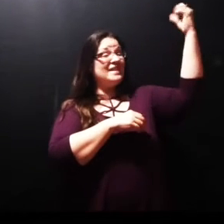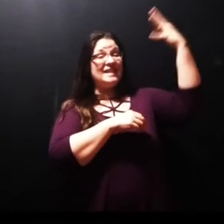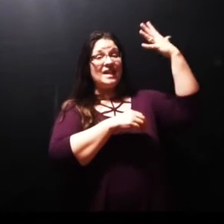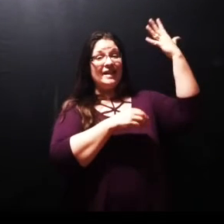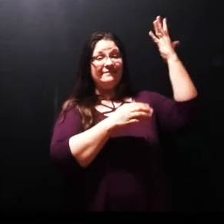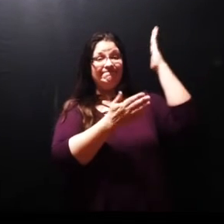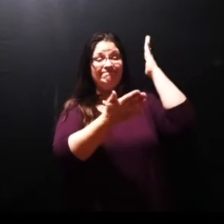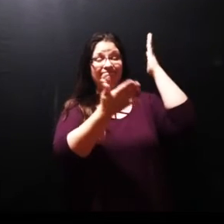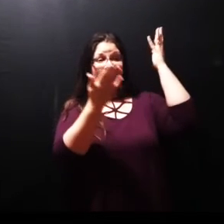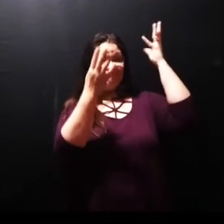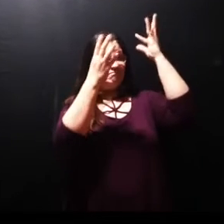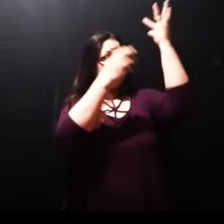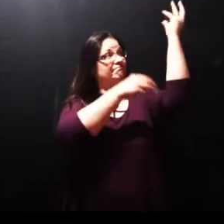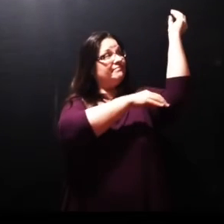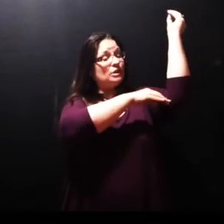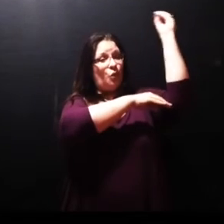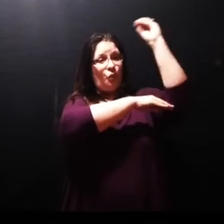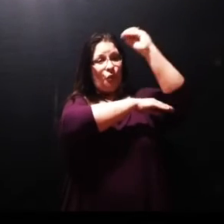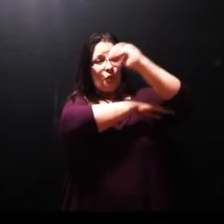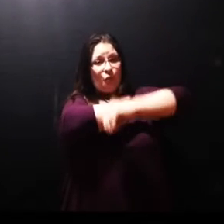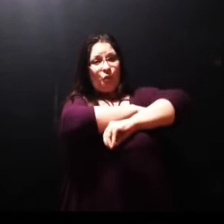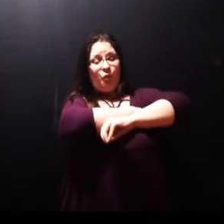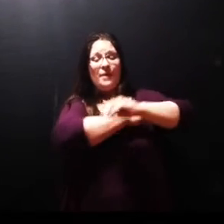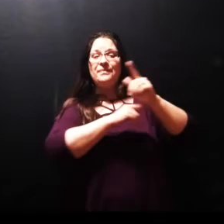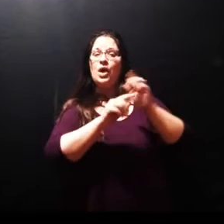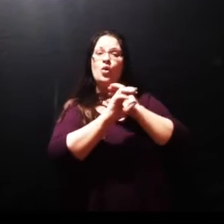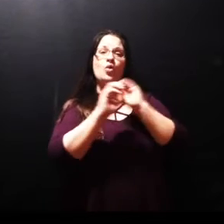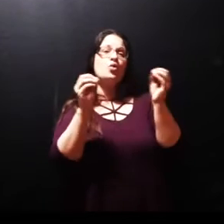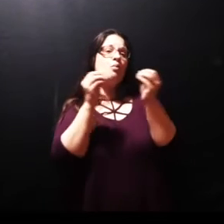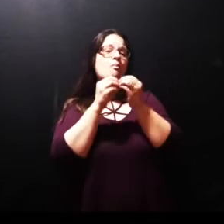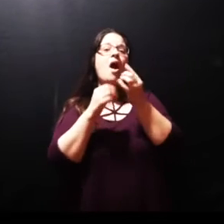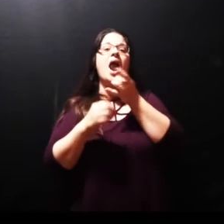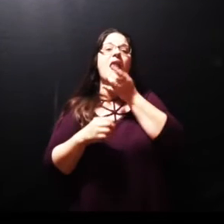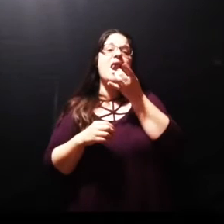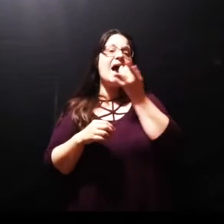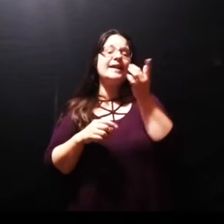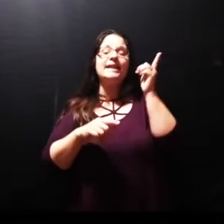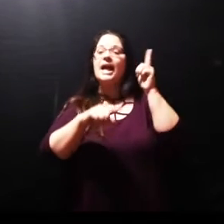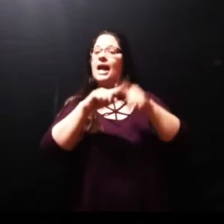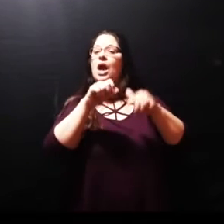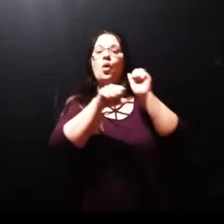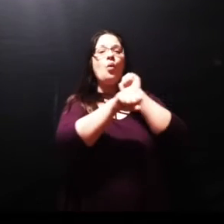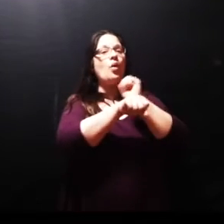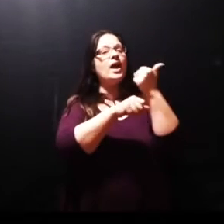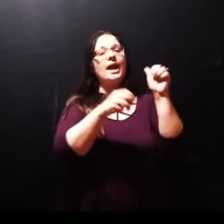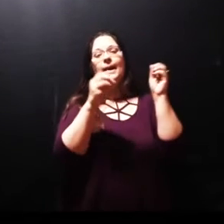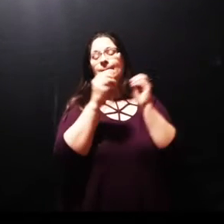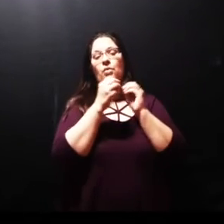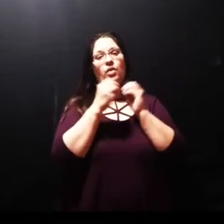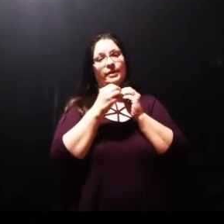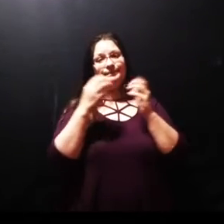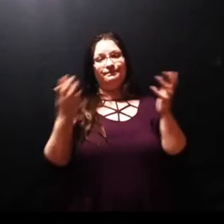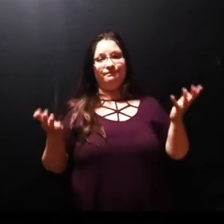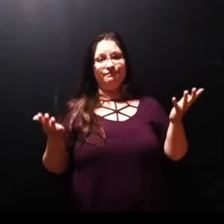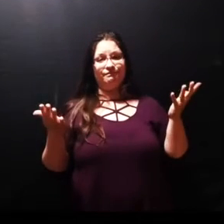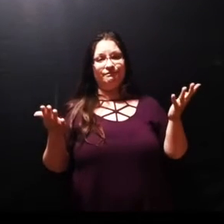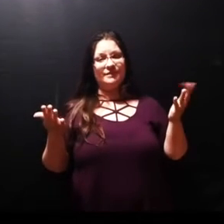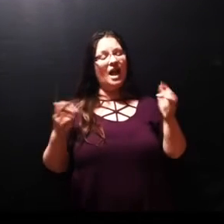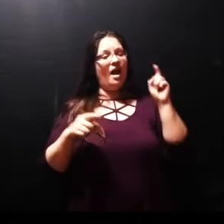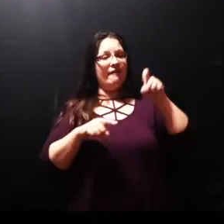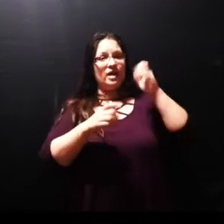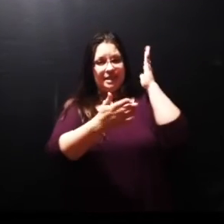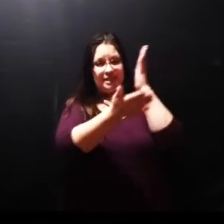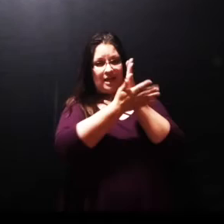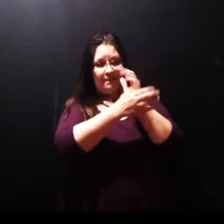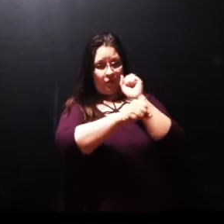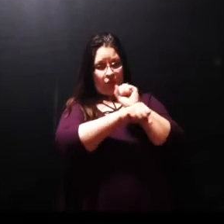their fields after the dark set in people couldn't run their shops after it got dark because there was very very little light within their shops so Jesus is referring